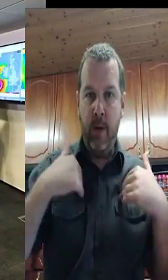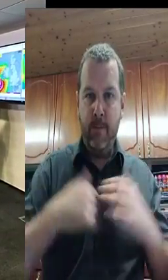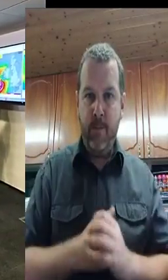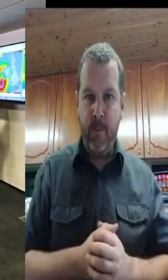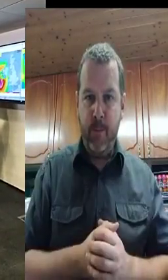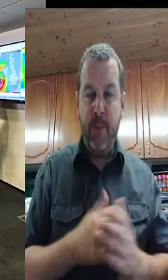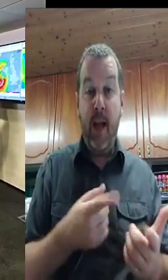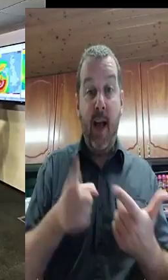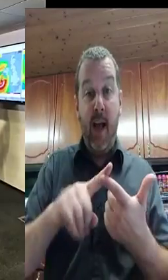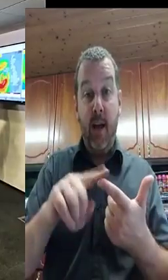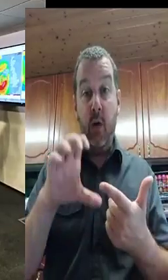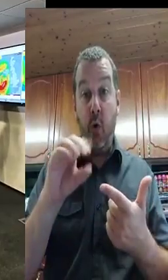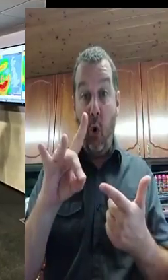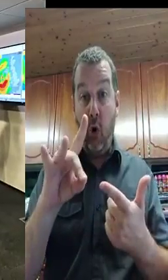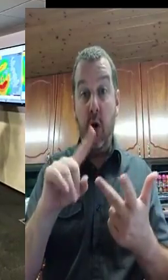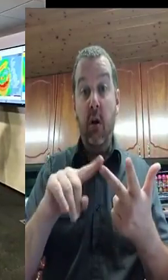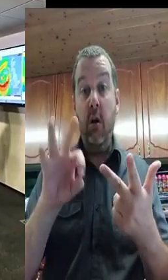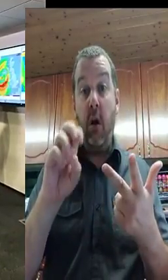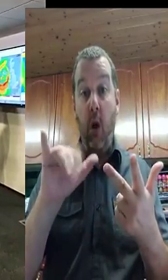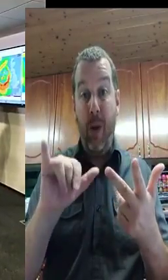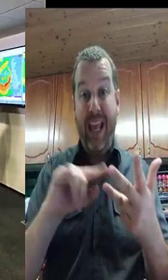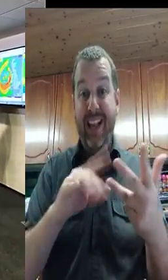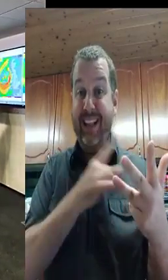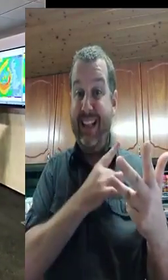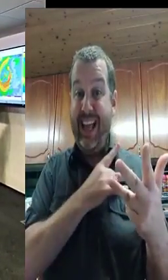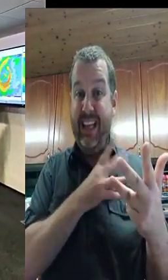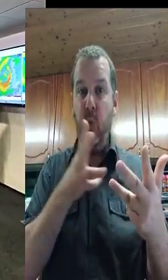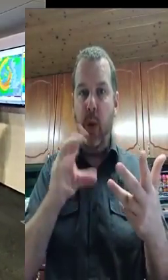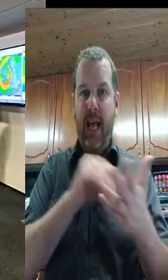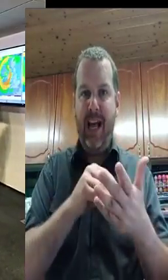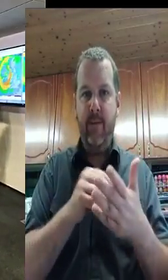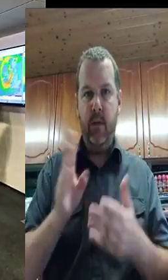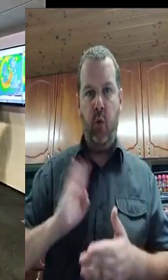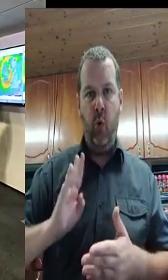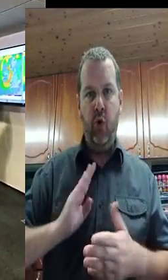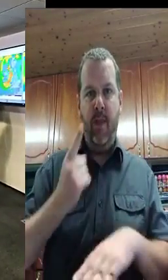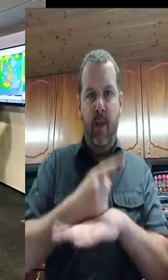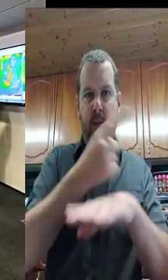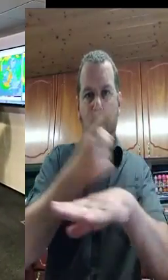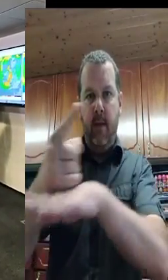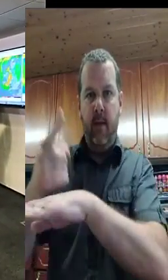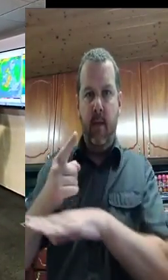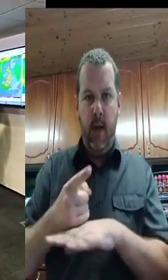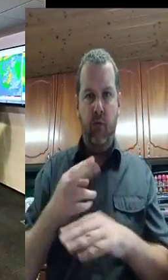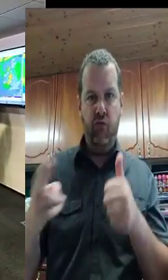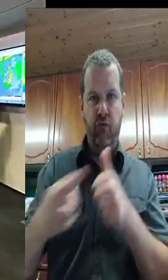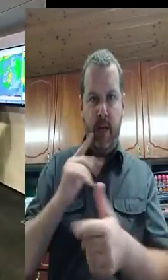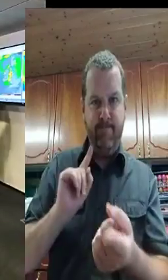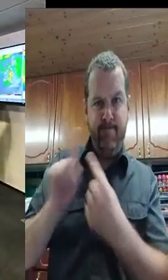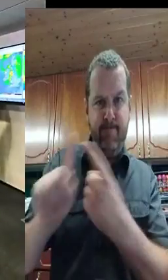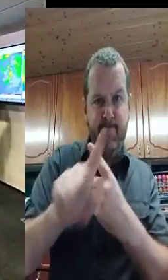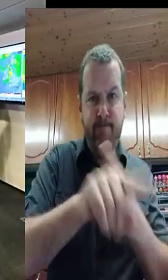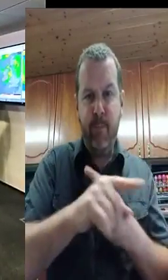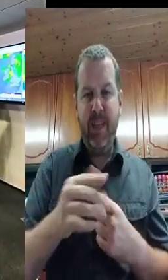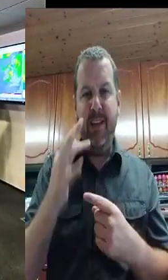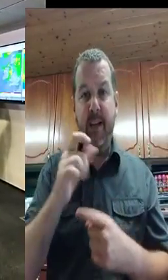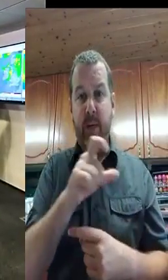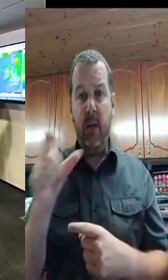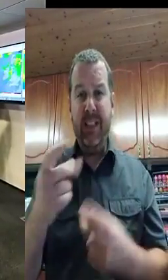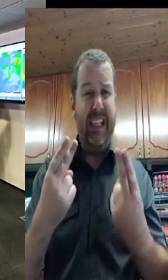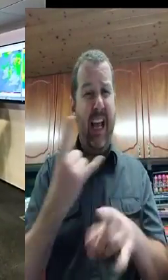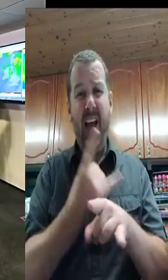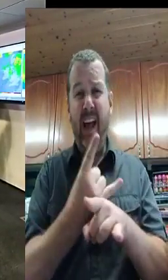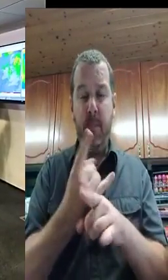and then clearing the northeast, maybe Antrim, by 6pm to 9pm. So, it's a really rapid